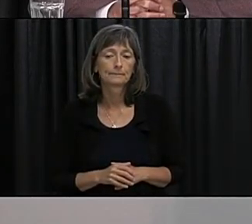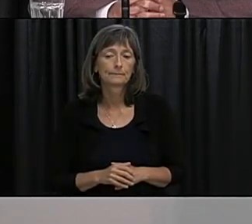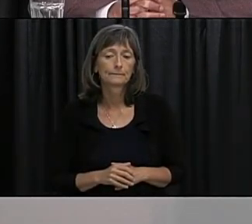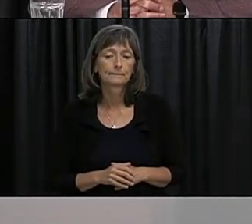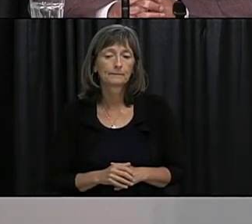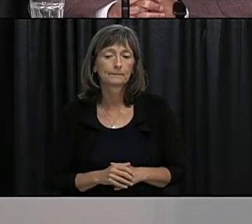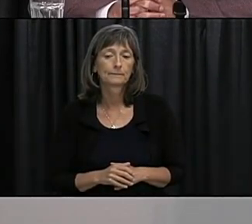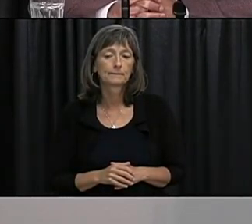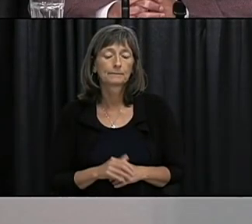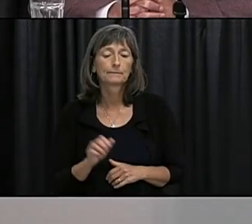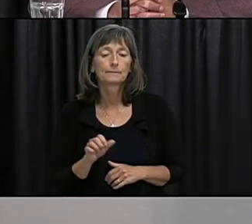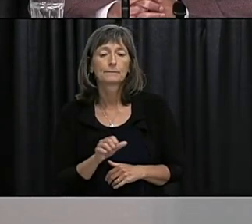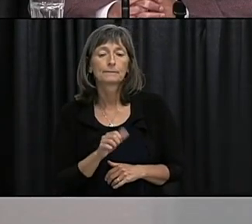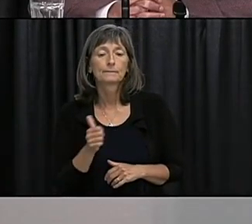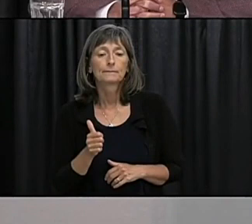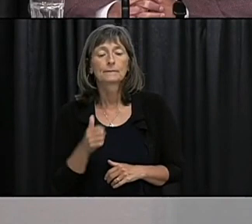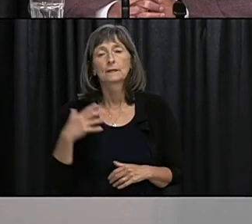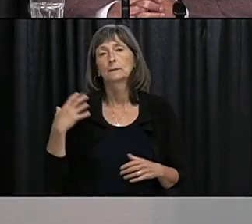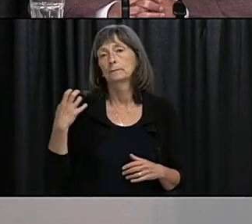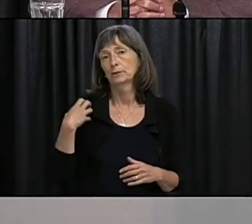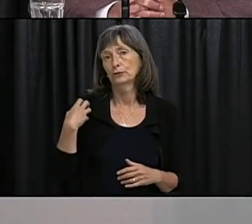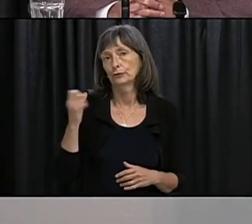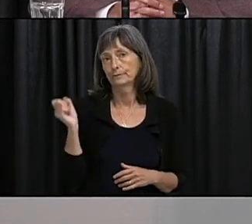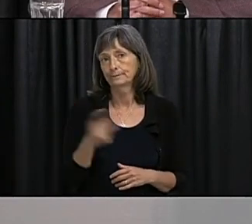thank another question for the minister